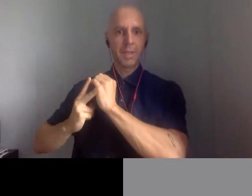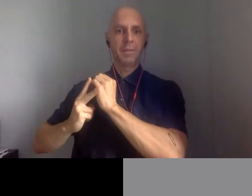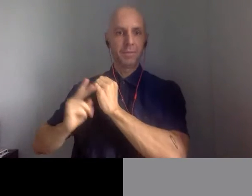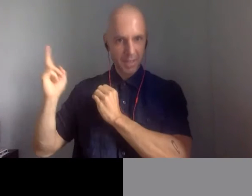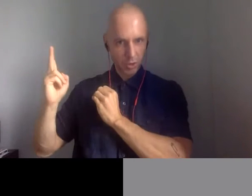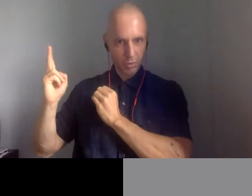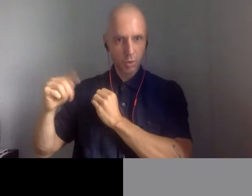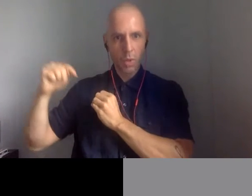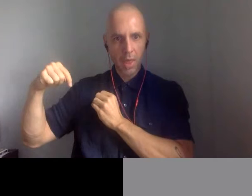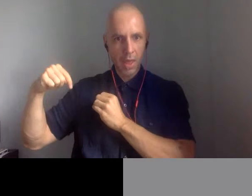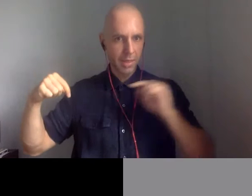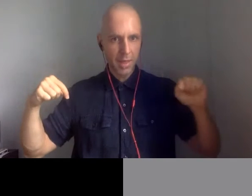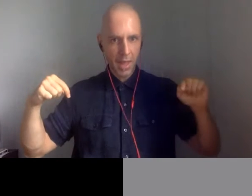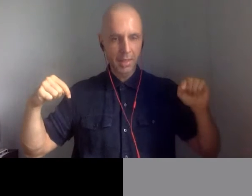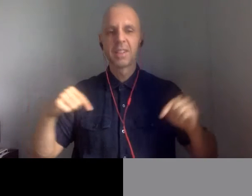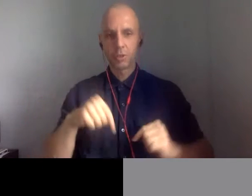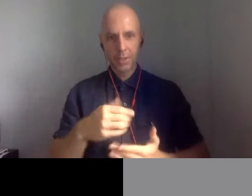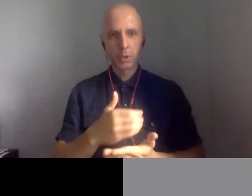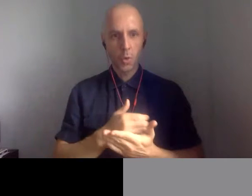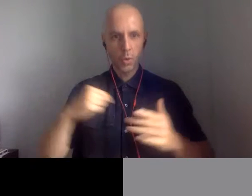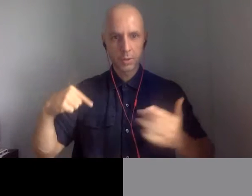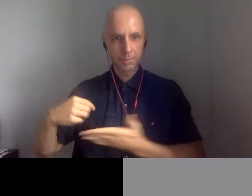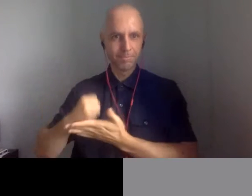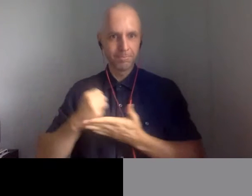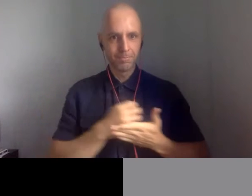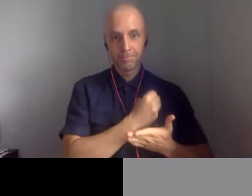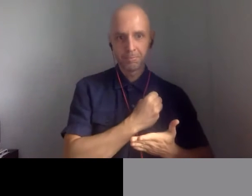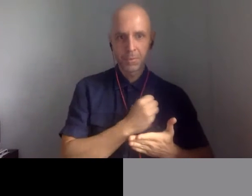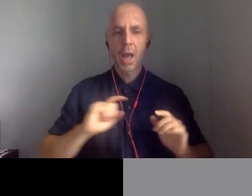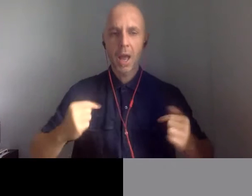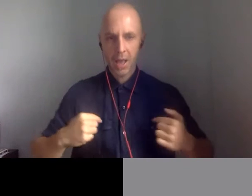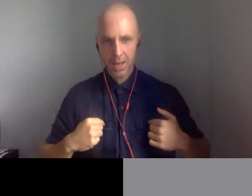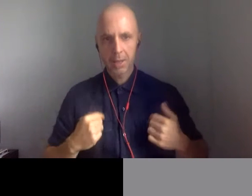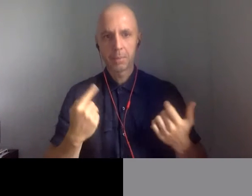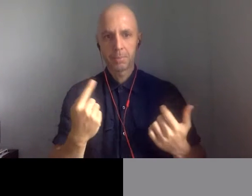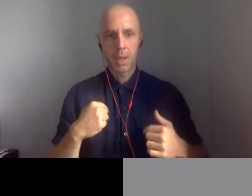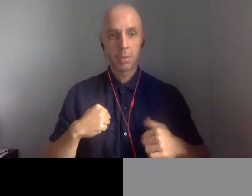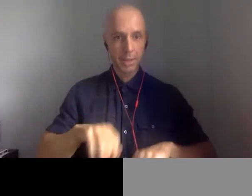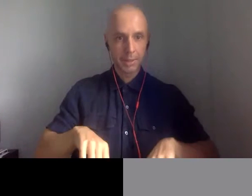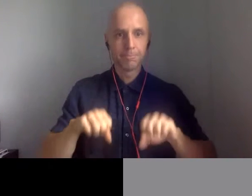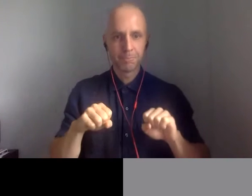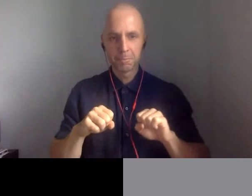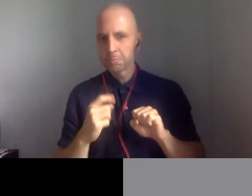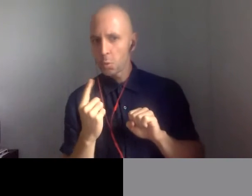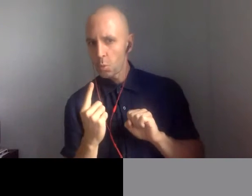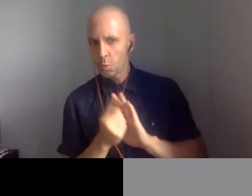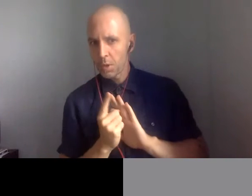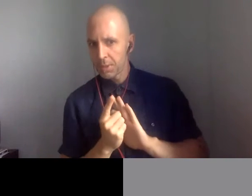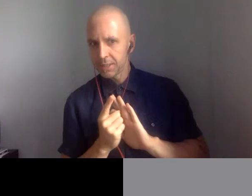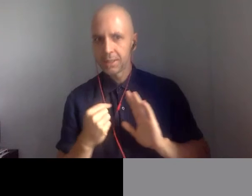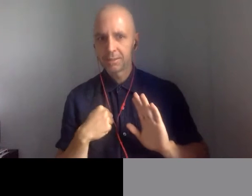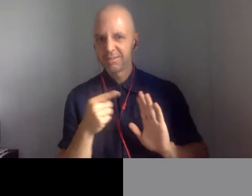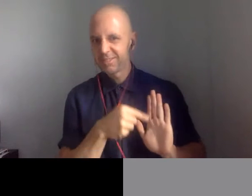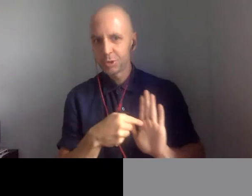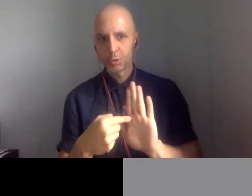So I'm going to take a minute. I have a video queued up where I have recorded myself introducing the course